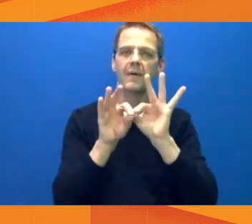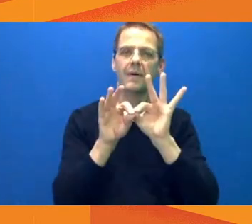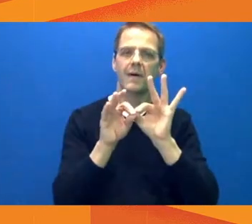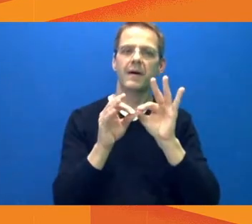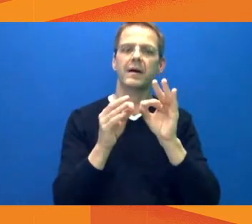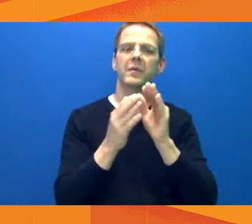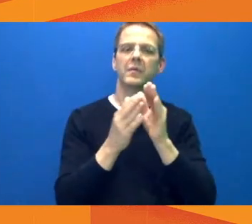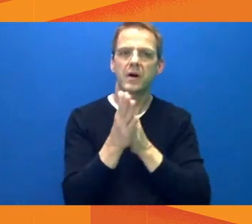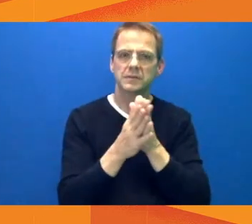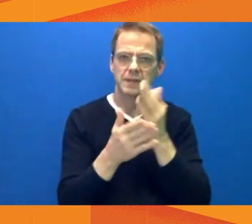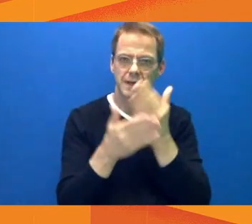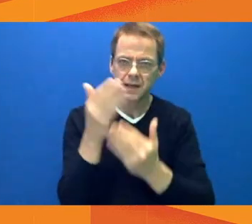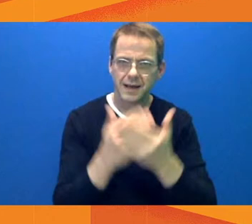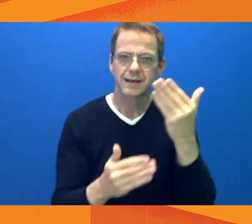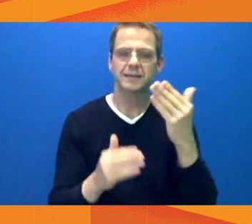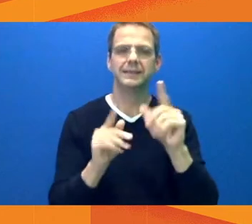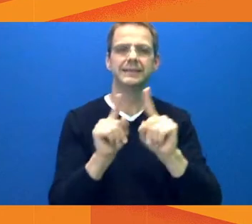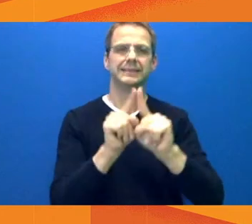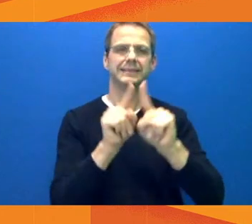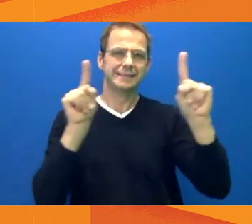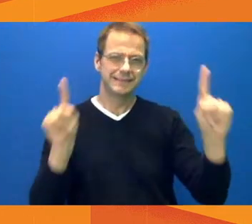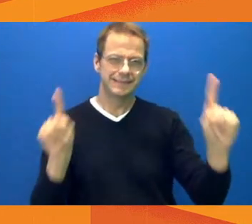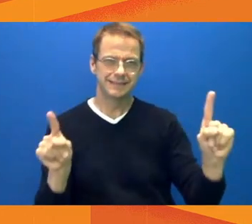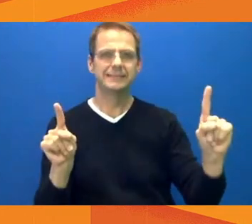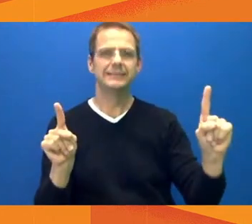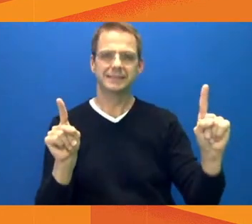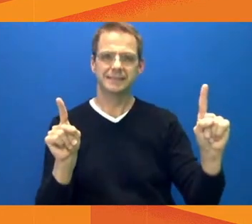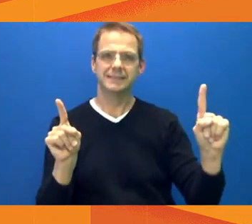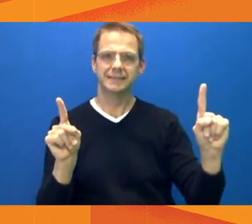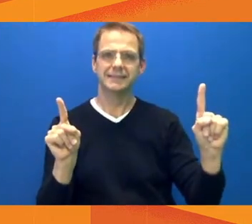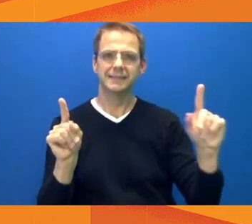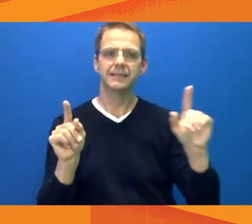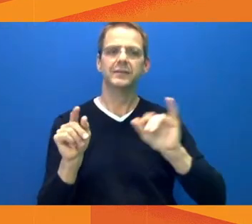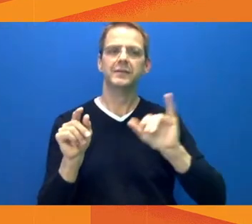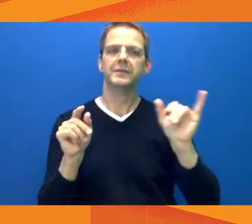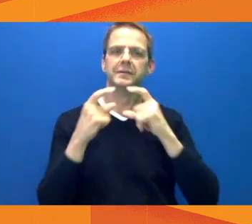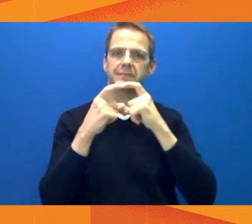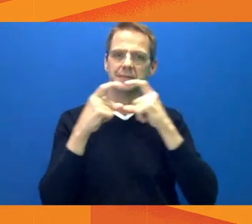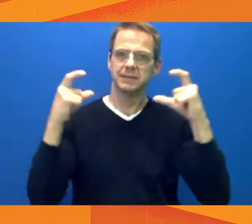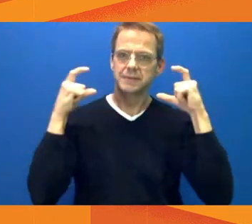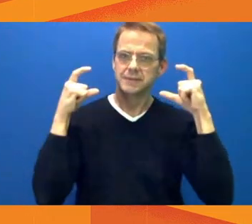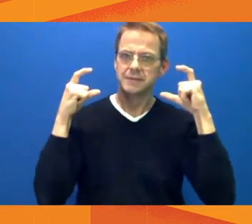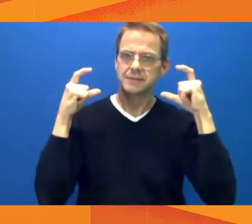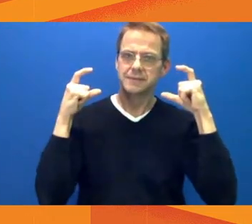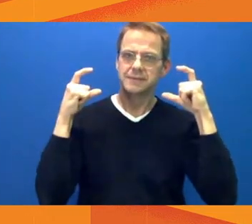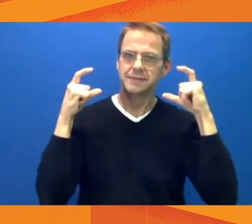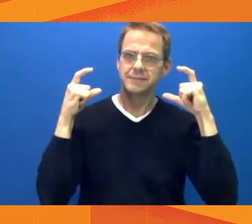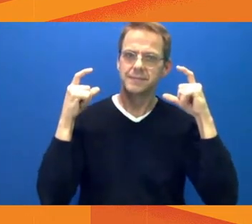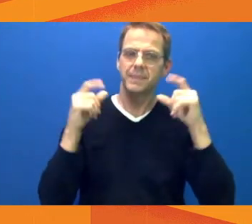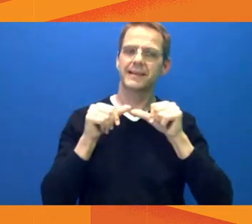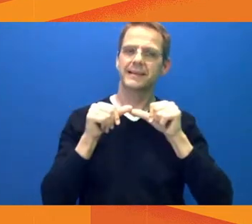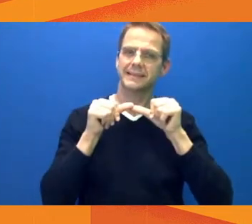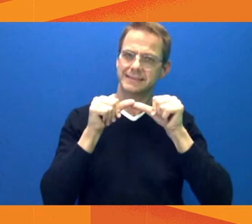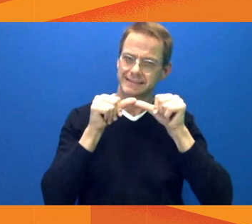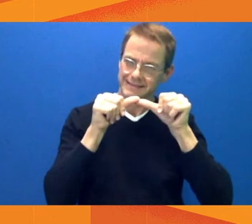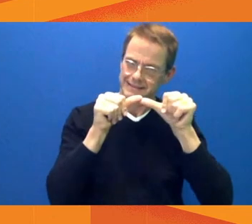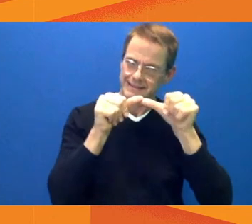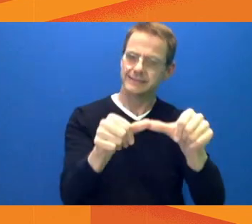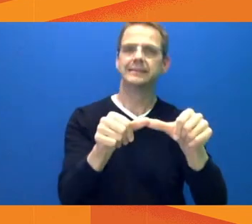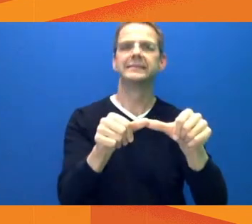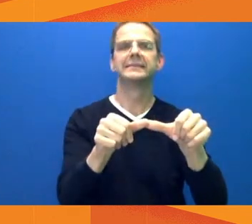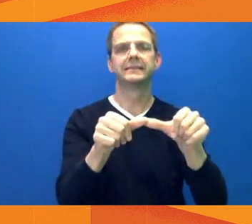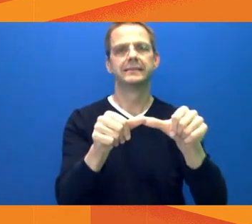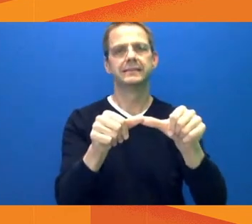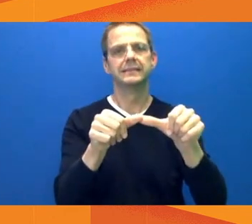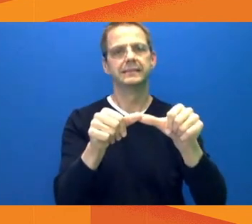and wearing a mask. The City's bylaw officers continue to enforce the temporary face covering bylaw. And compliance